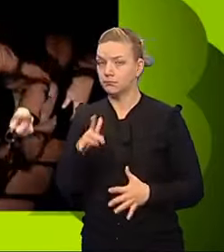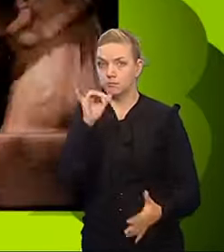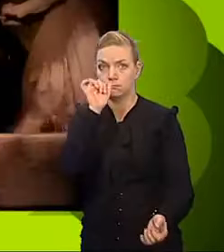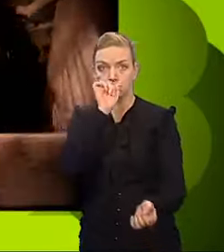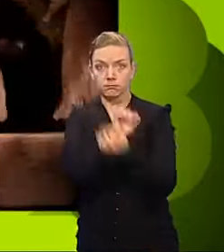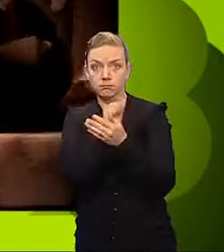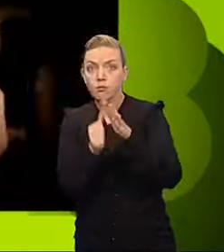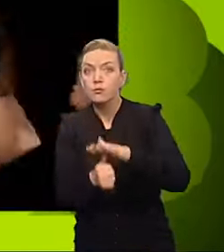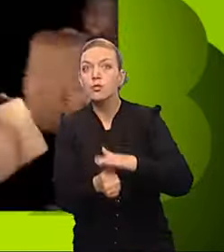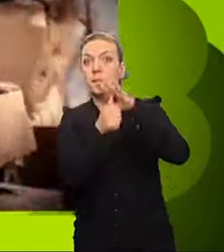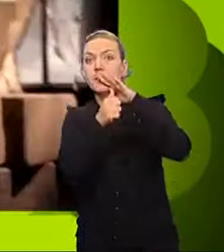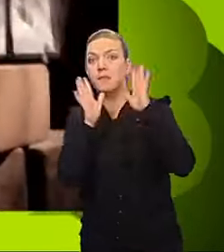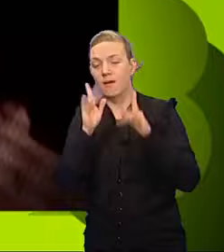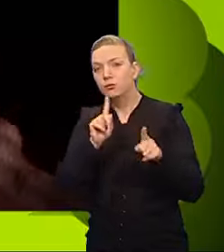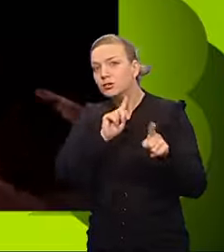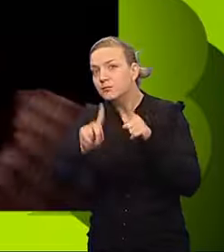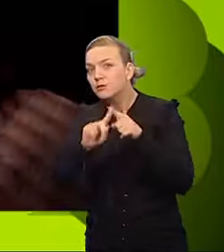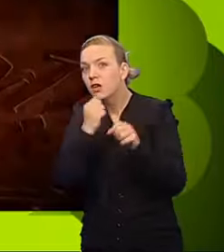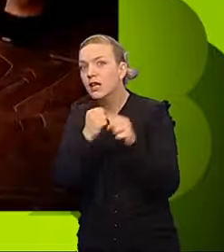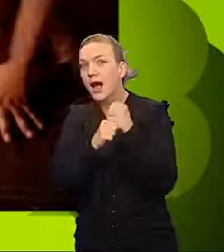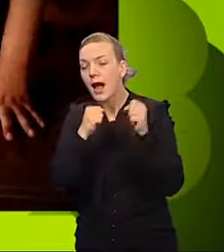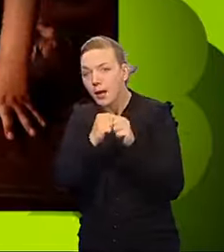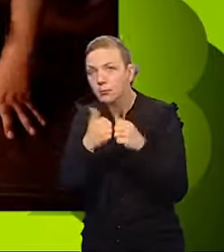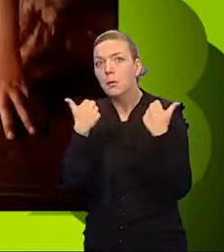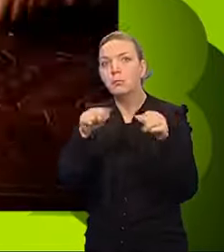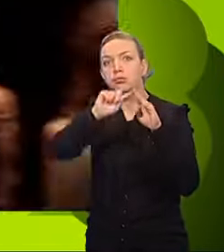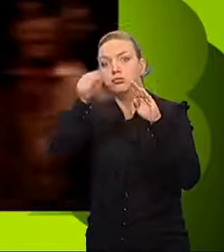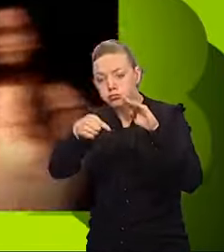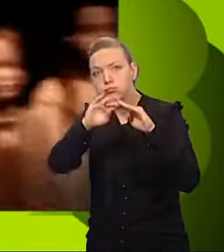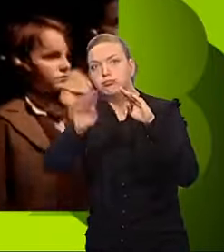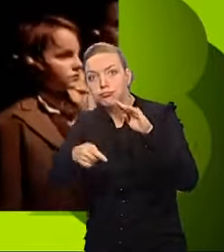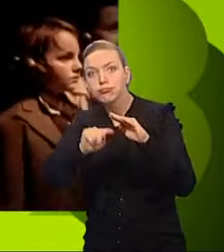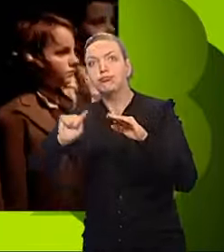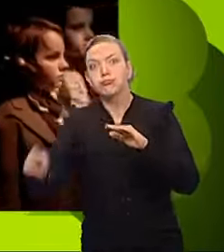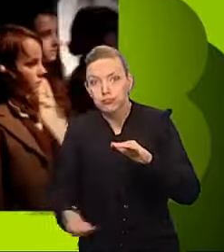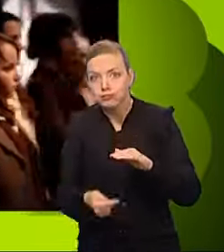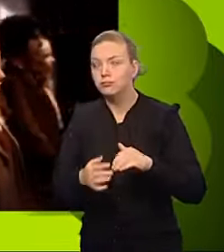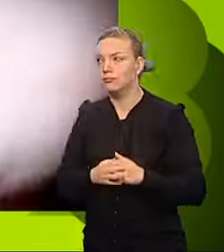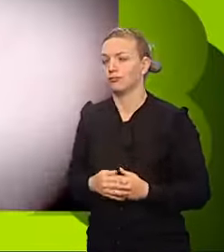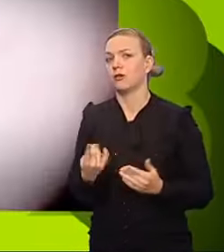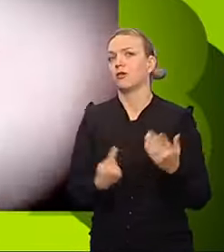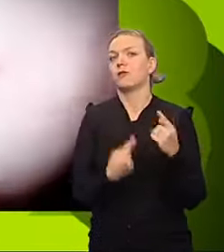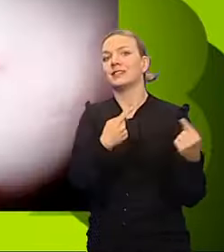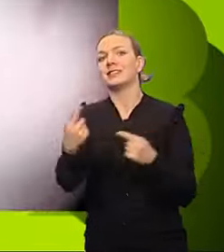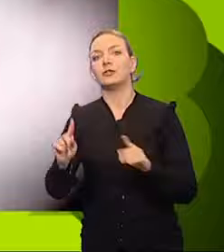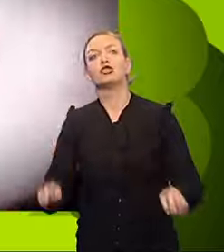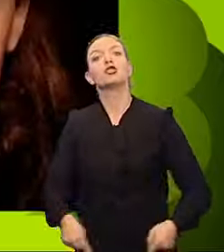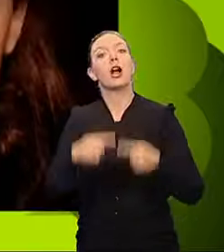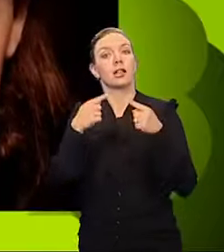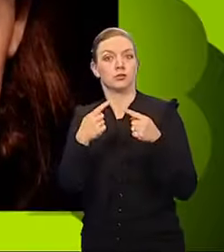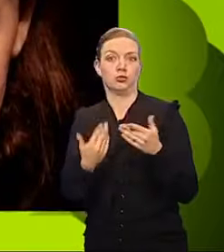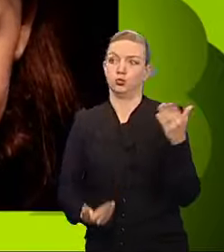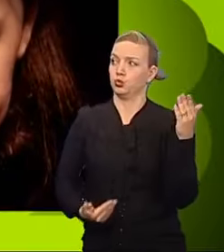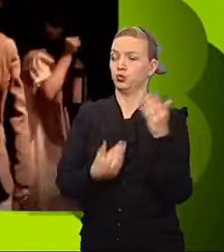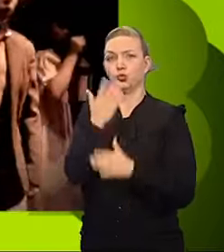top, they work to pass the challenges and escape each floor. For each challenge, a new saboteur is chosen. You are the